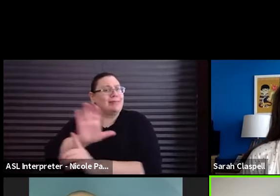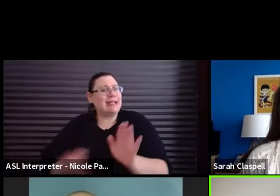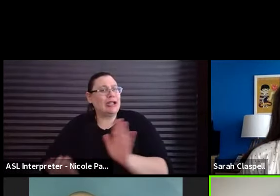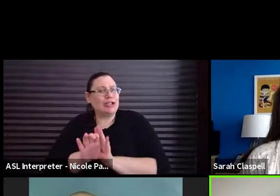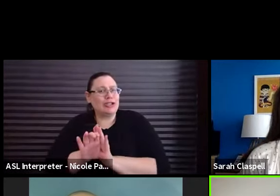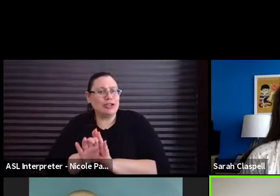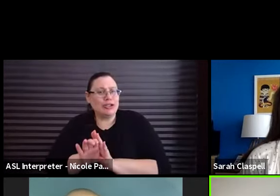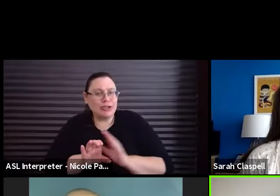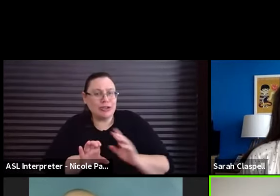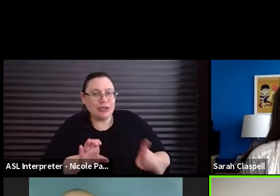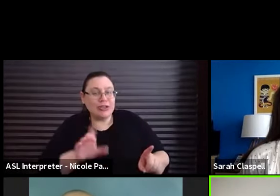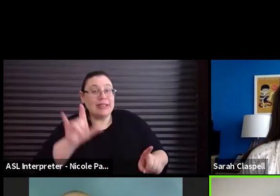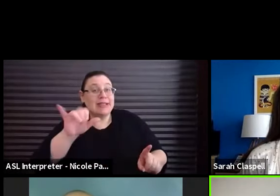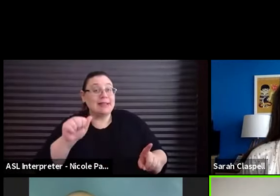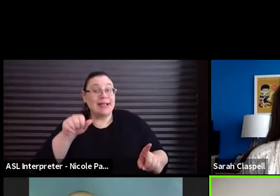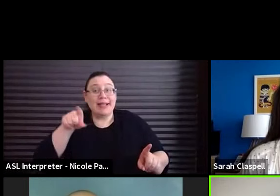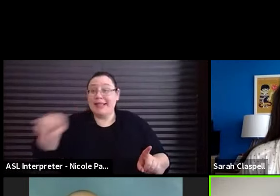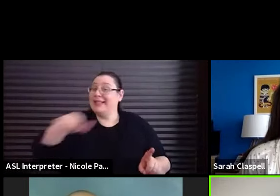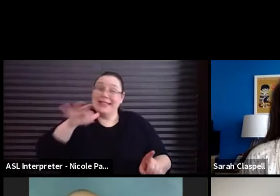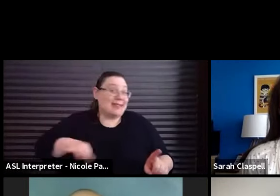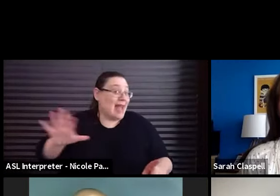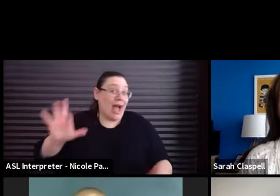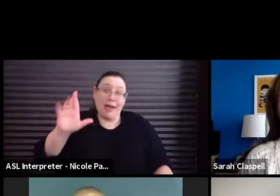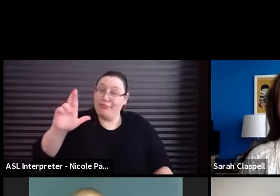Al does not pay rent.